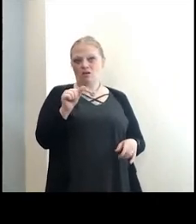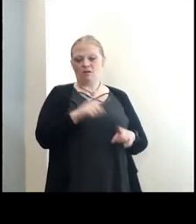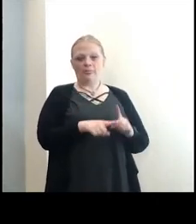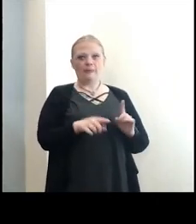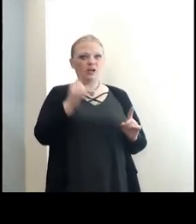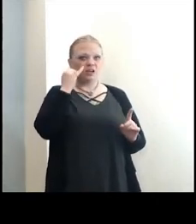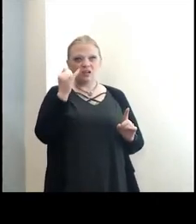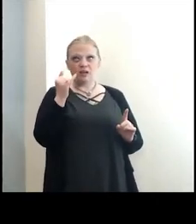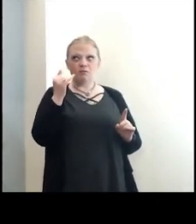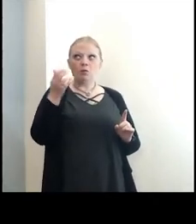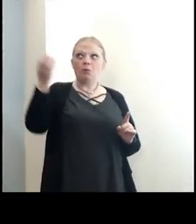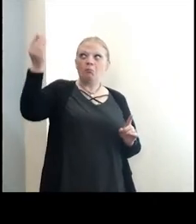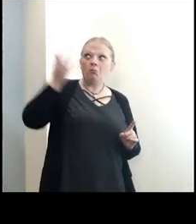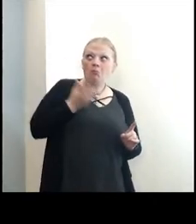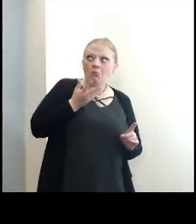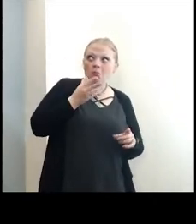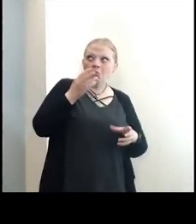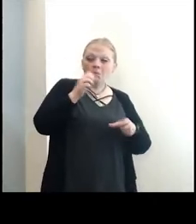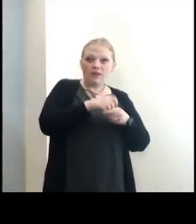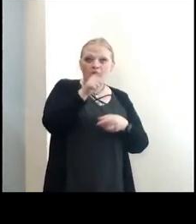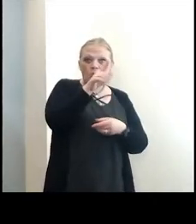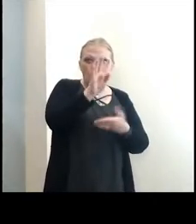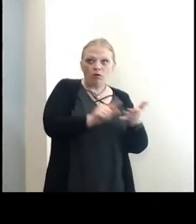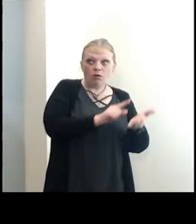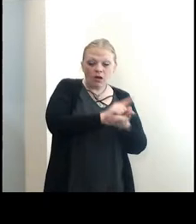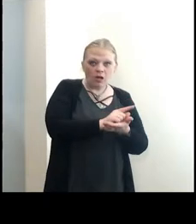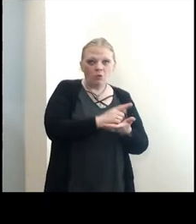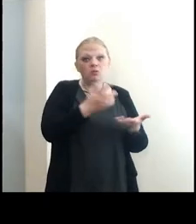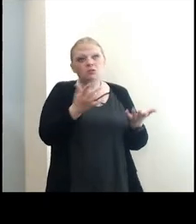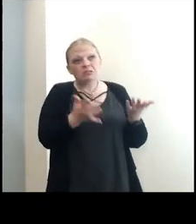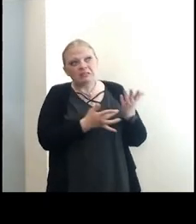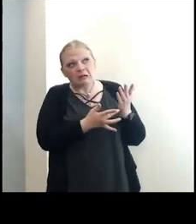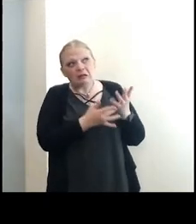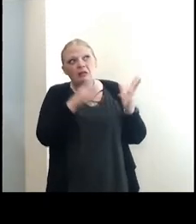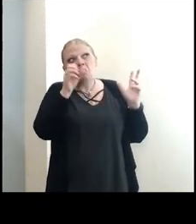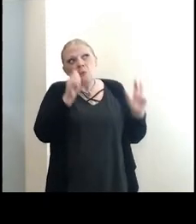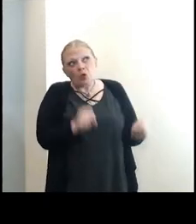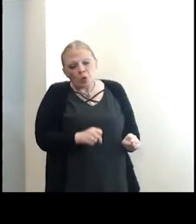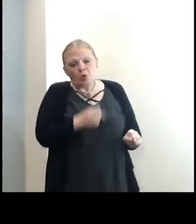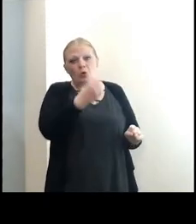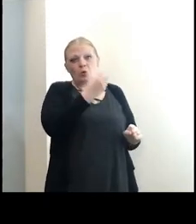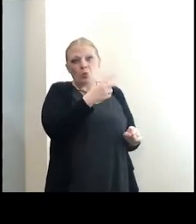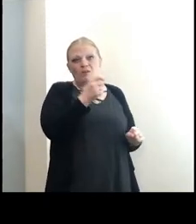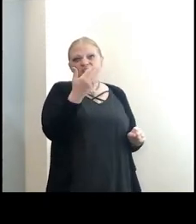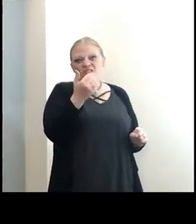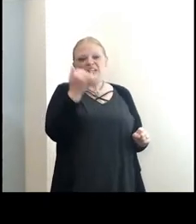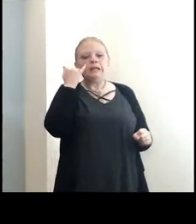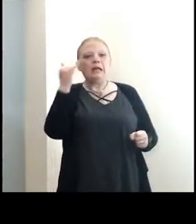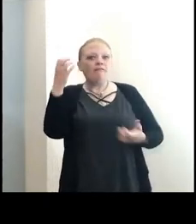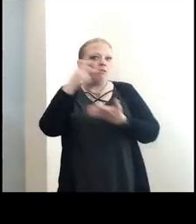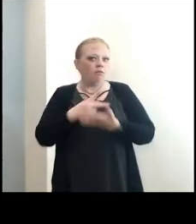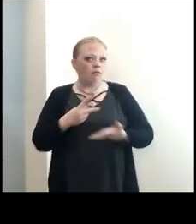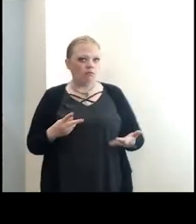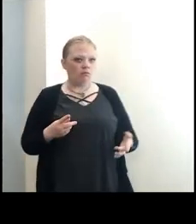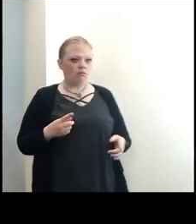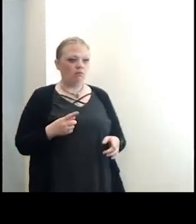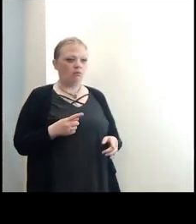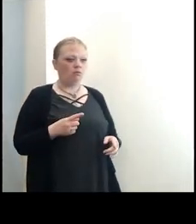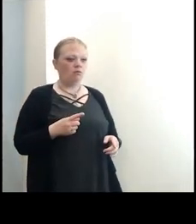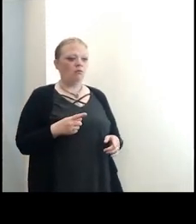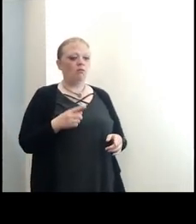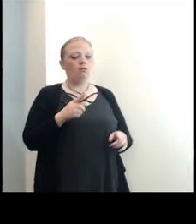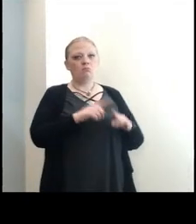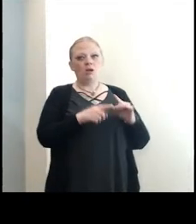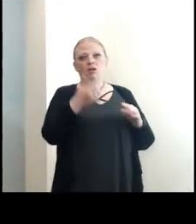recommendation in the next 24 hours, we theoretically could do 12 to 15 year olds too. But 18 and above will